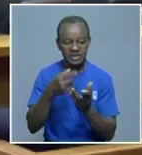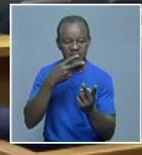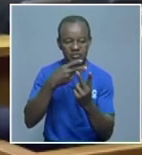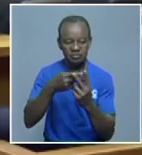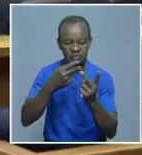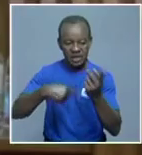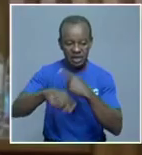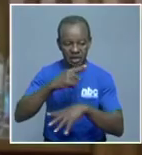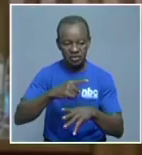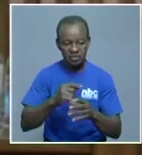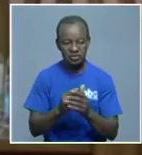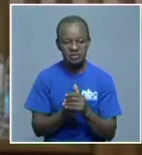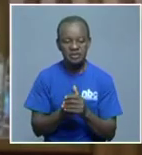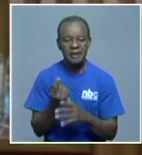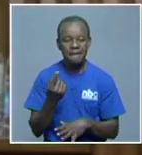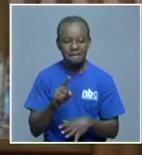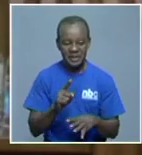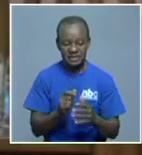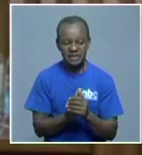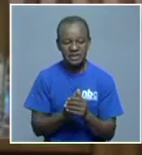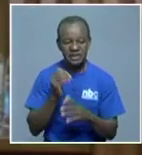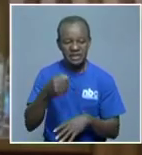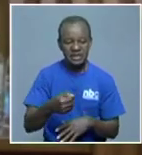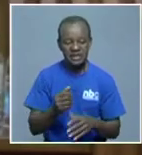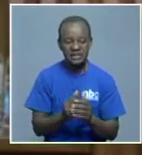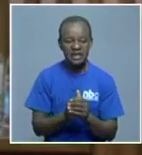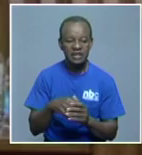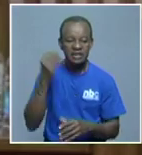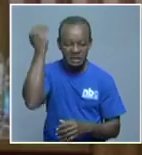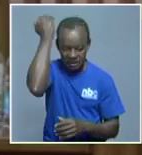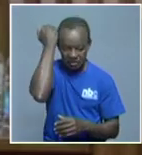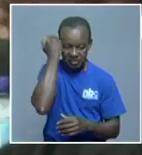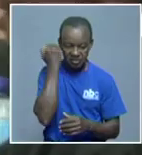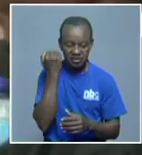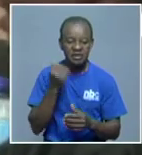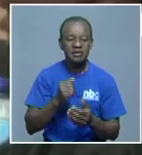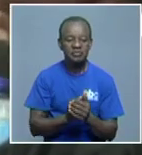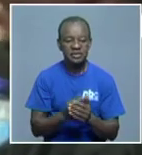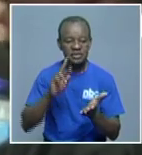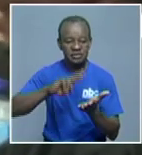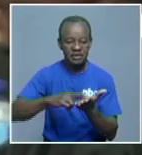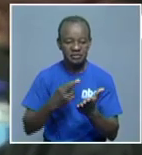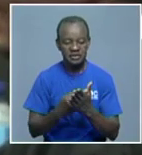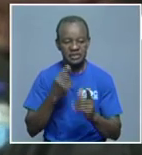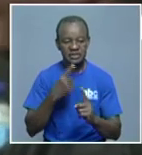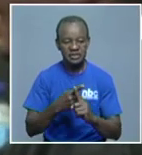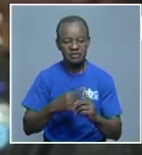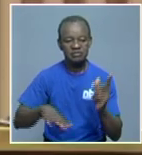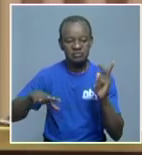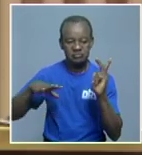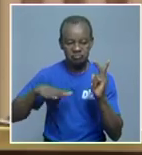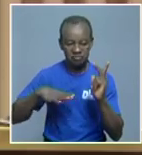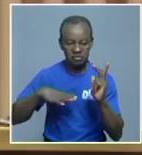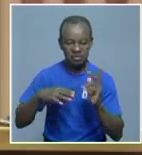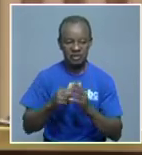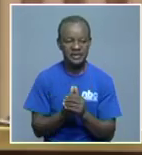general. And then she decided to then appeal against that decision. Initially, Judge Westhazen